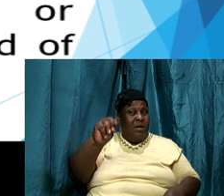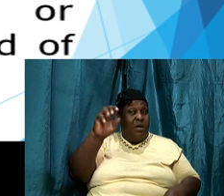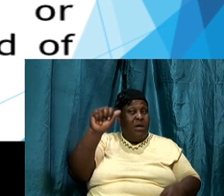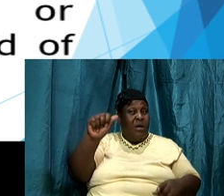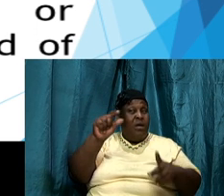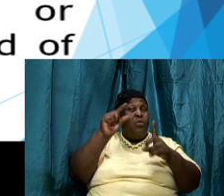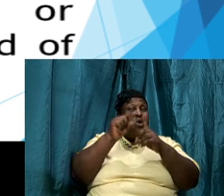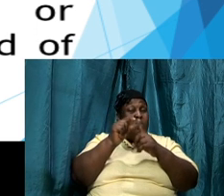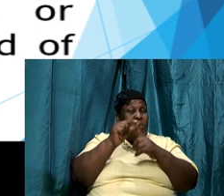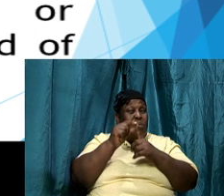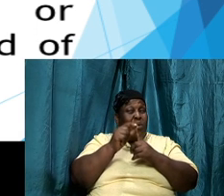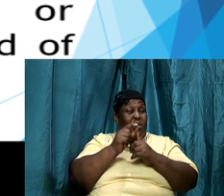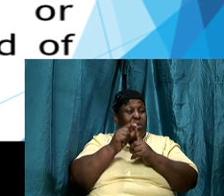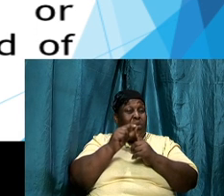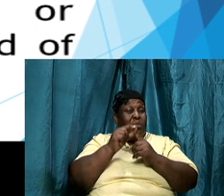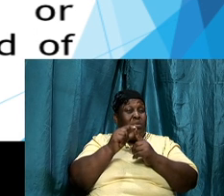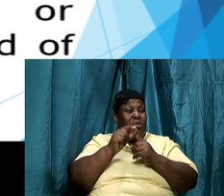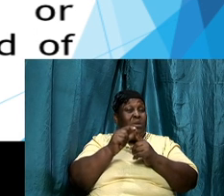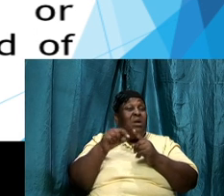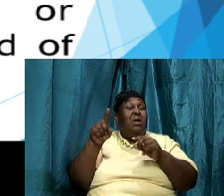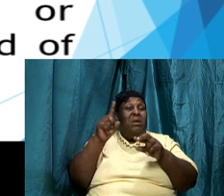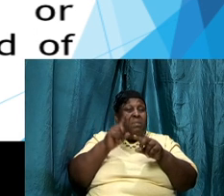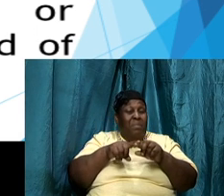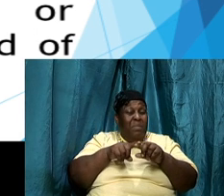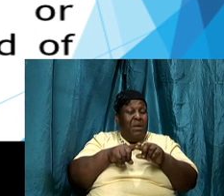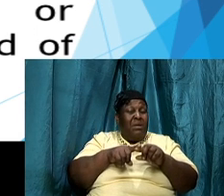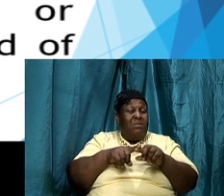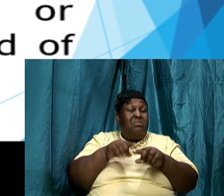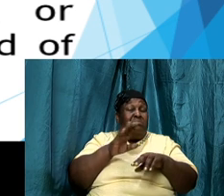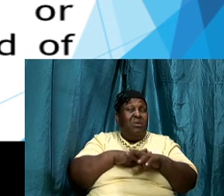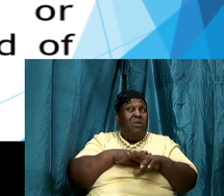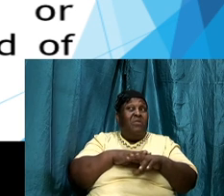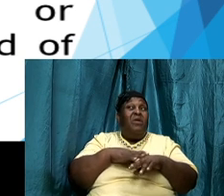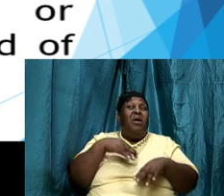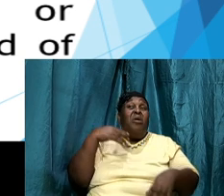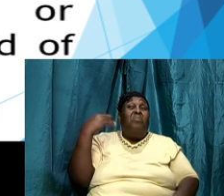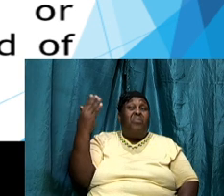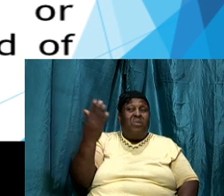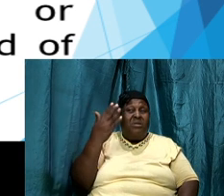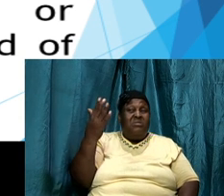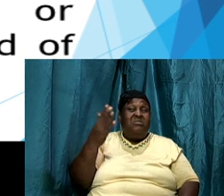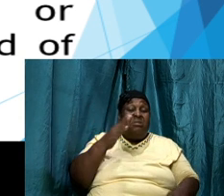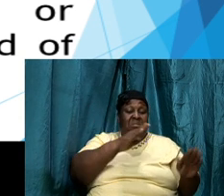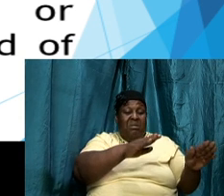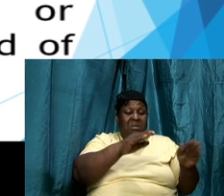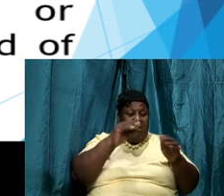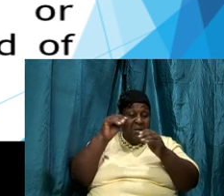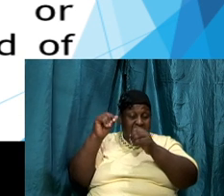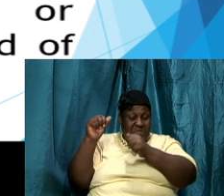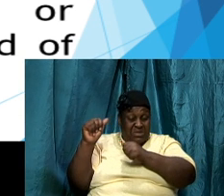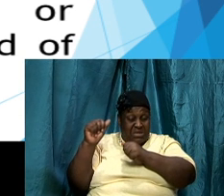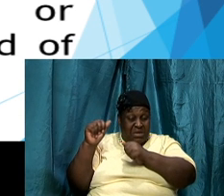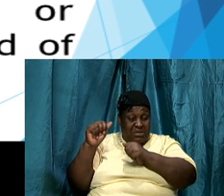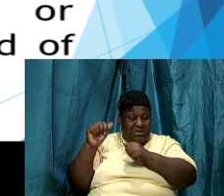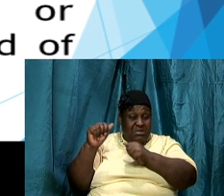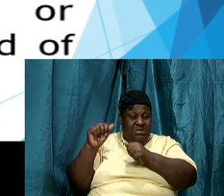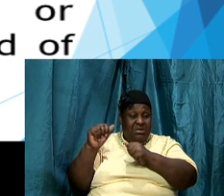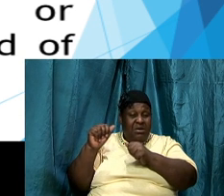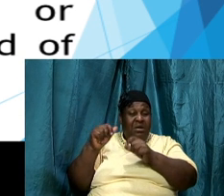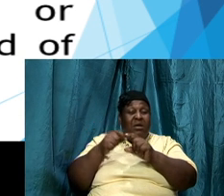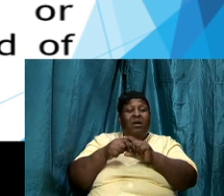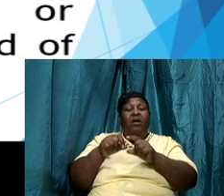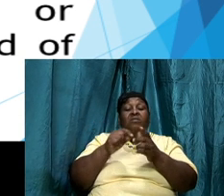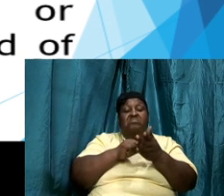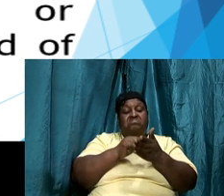on the presence or the absence of the written